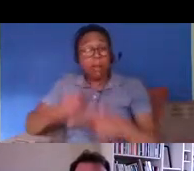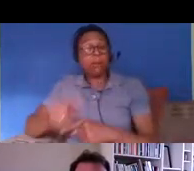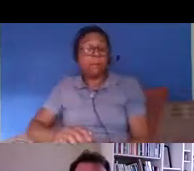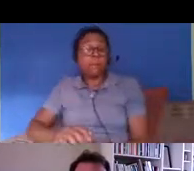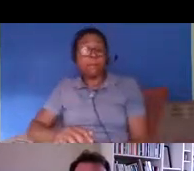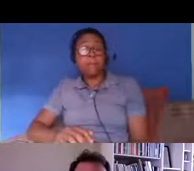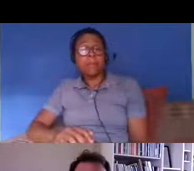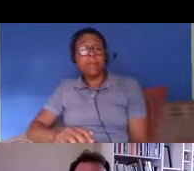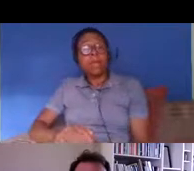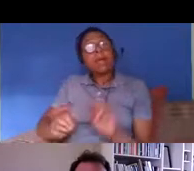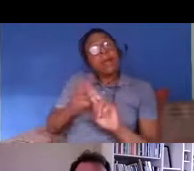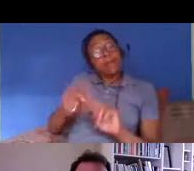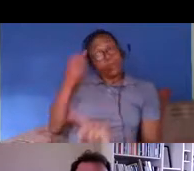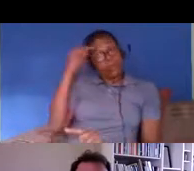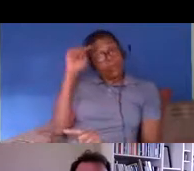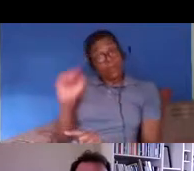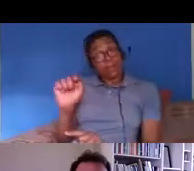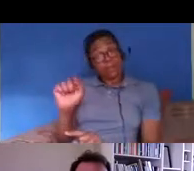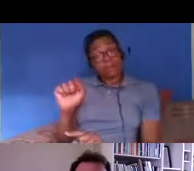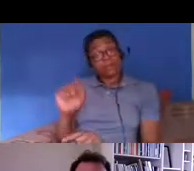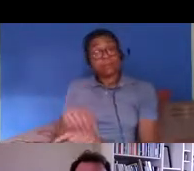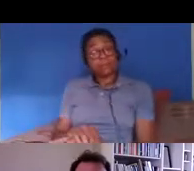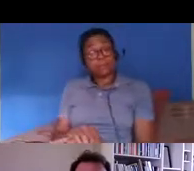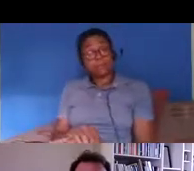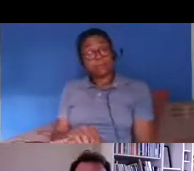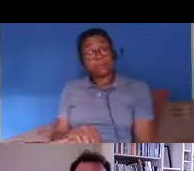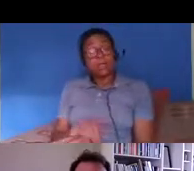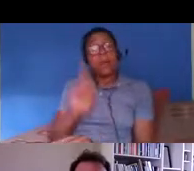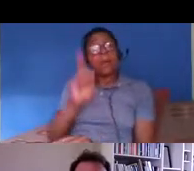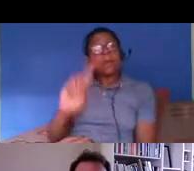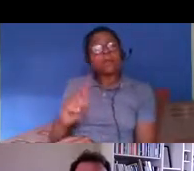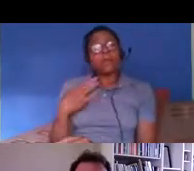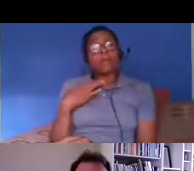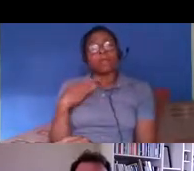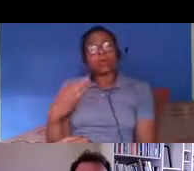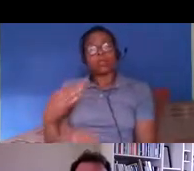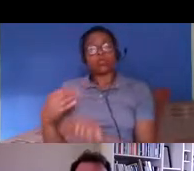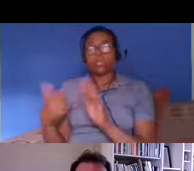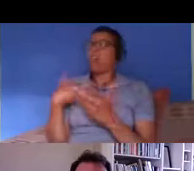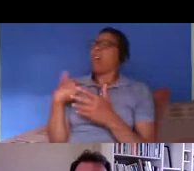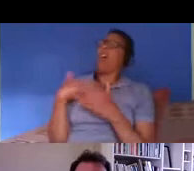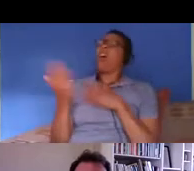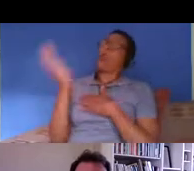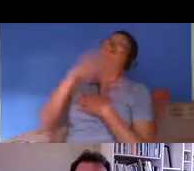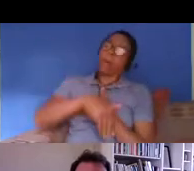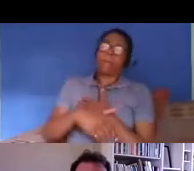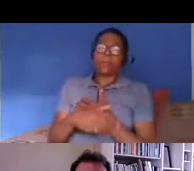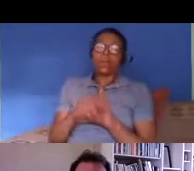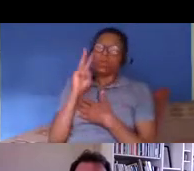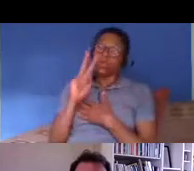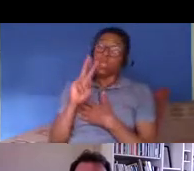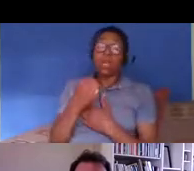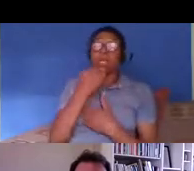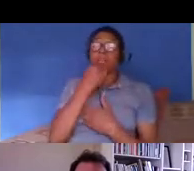of 1.2 million and you look at the number of people who are making voluntary departures or enforced departures you can see that